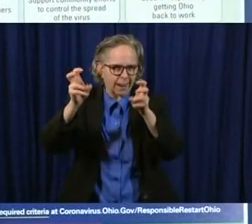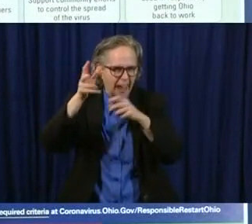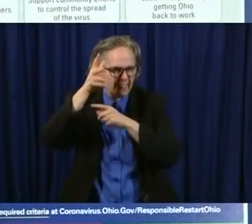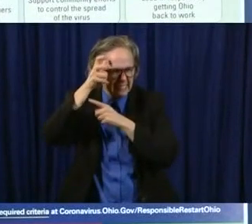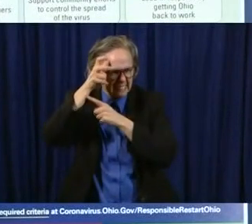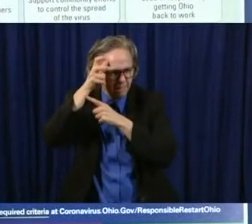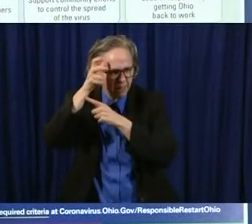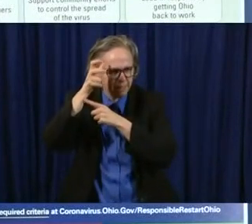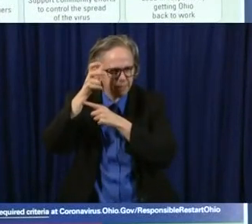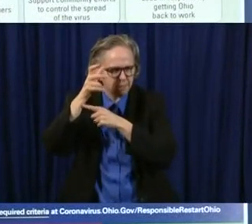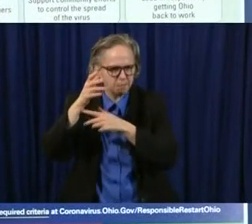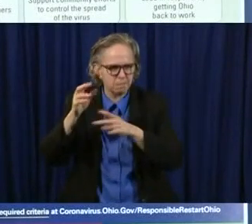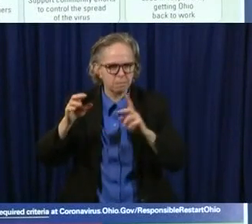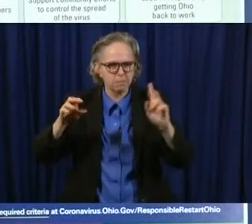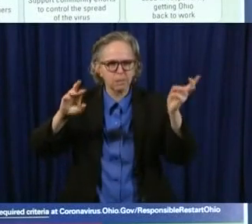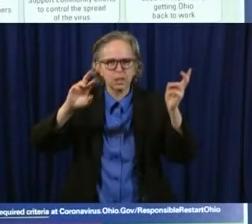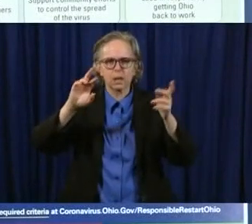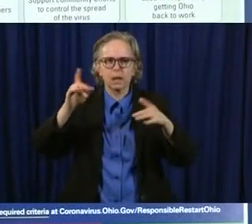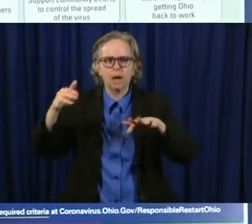searching for souls.